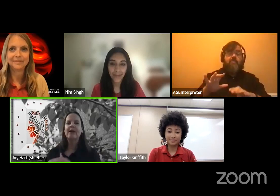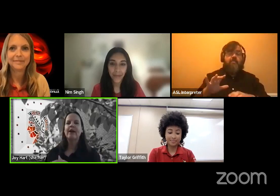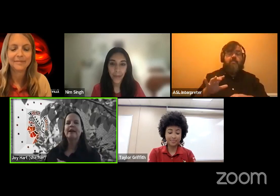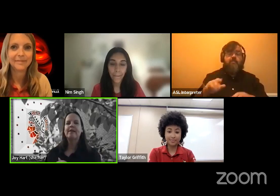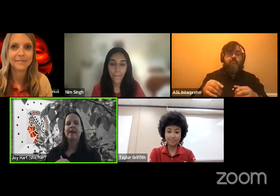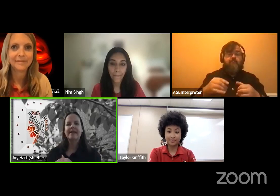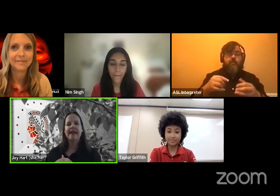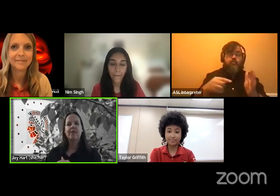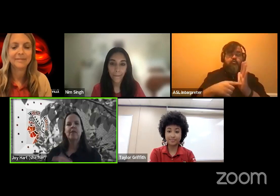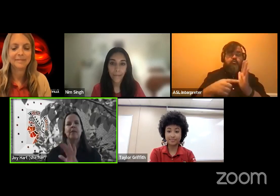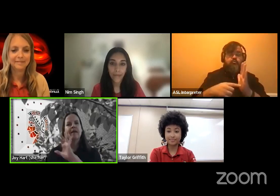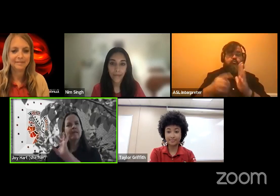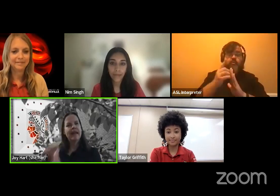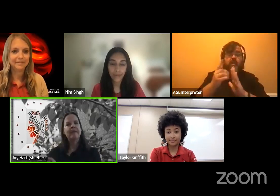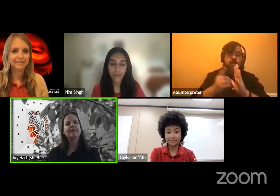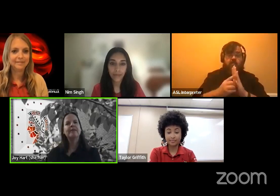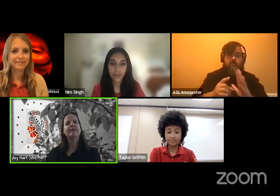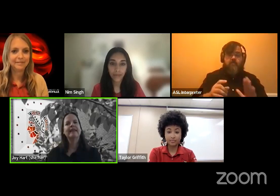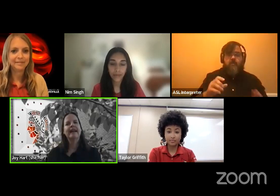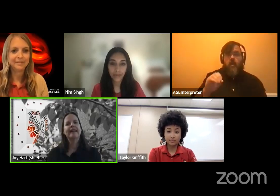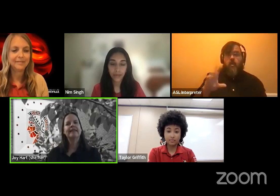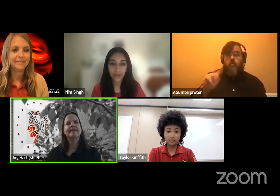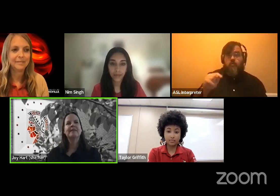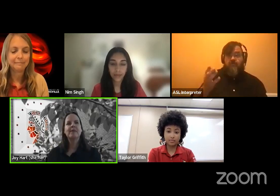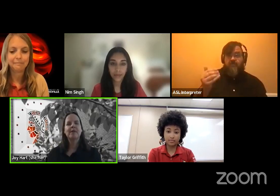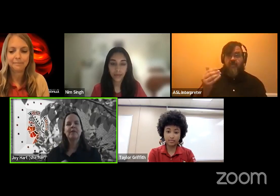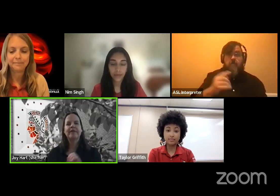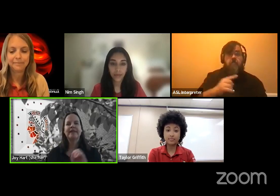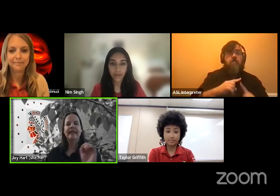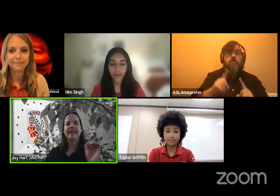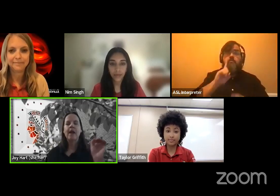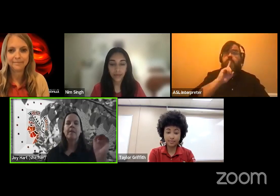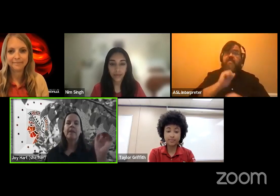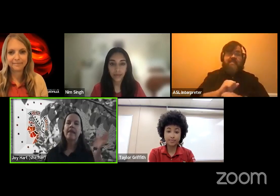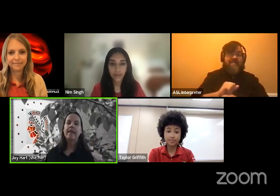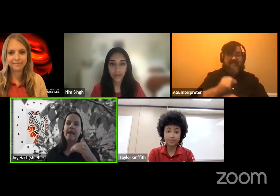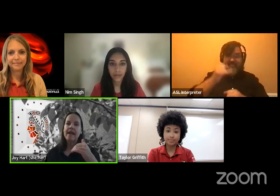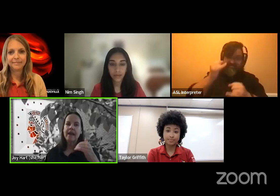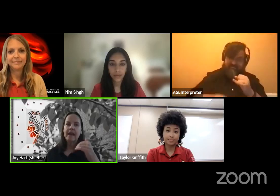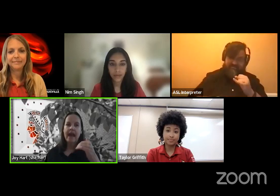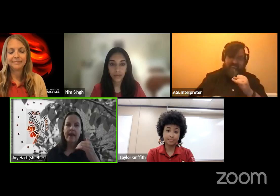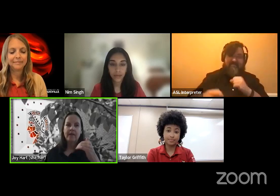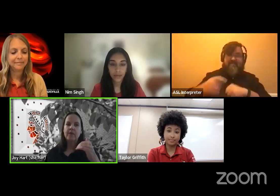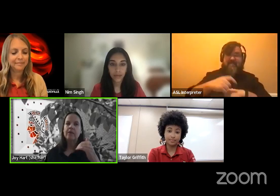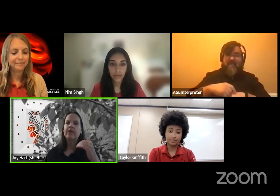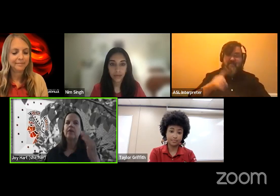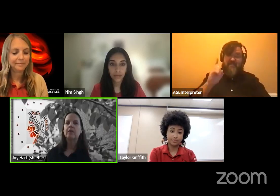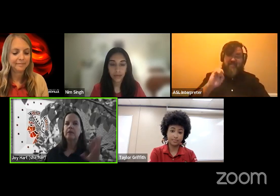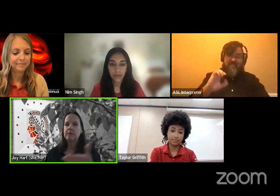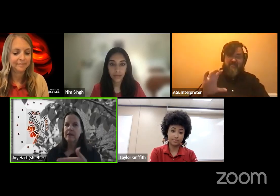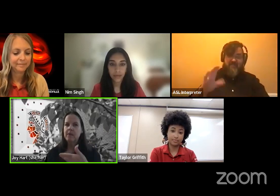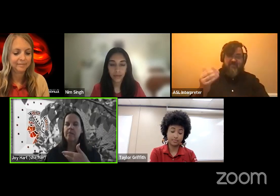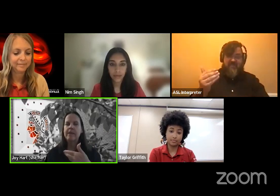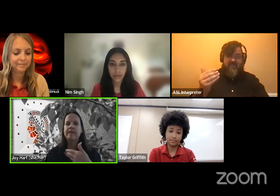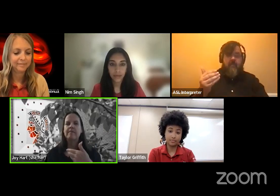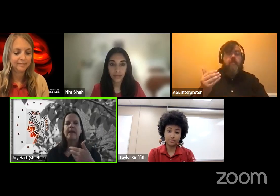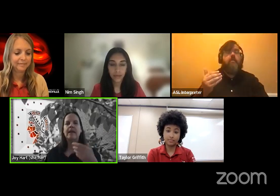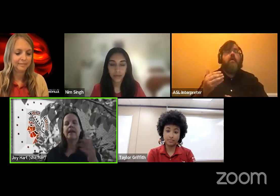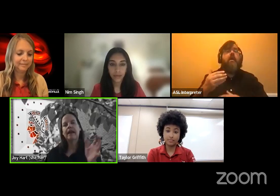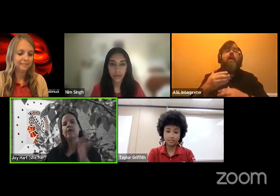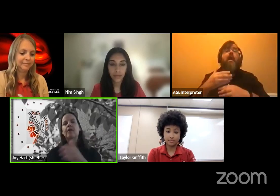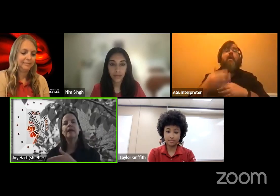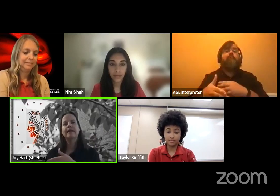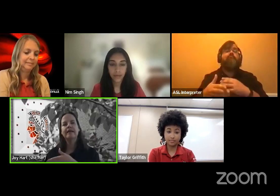you still have time to make that group, but the absolute deadline is December the 15th. And then after reviews, people will be